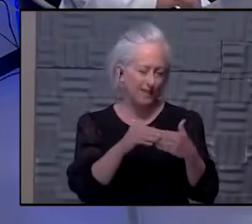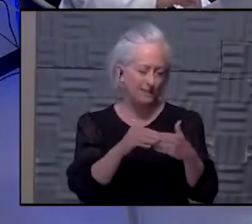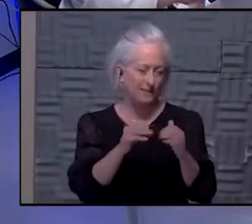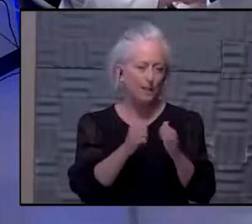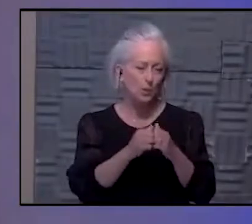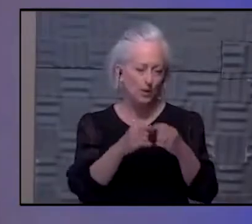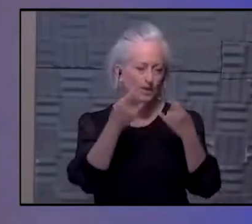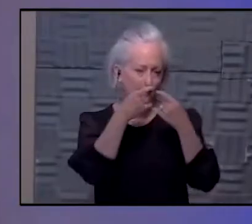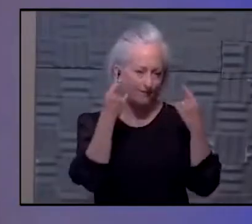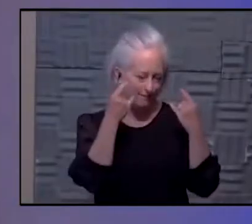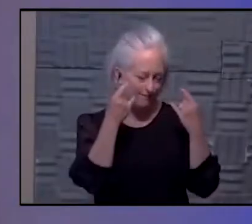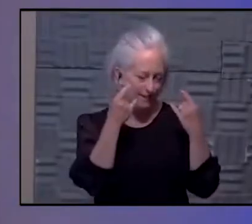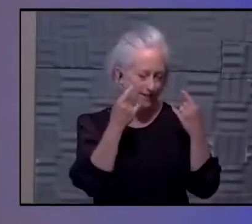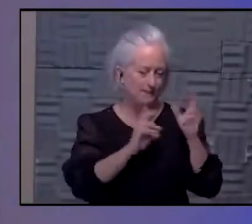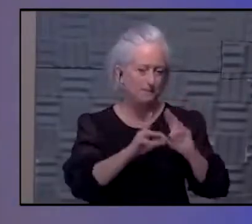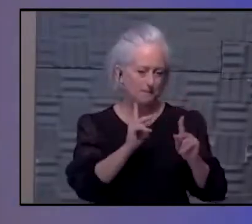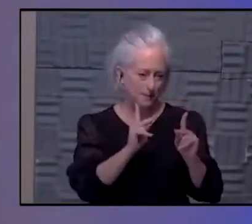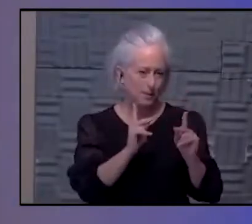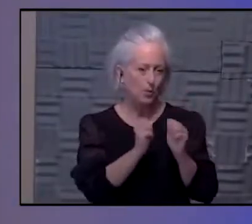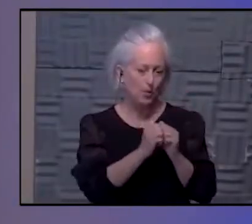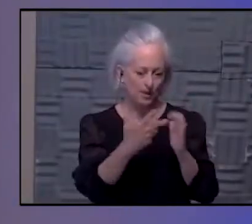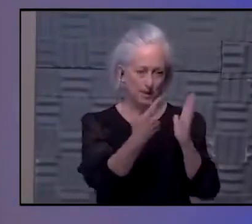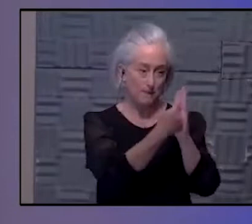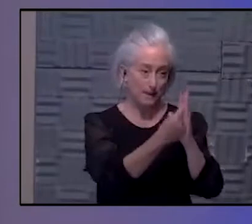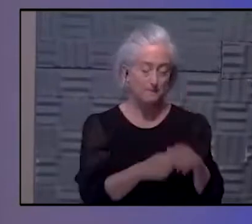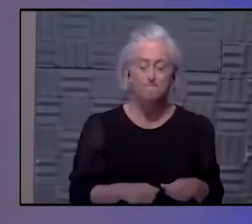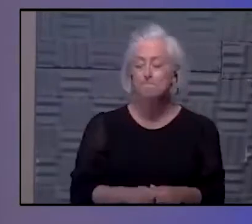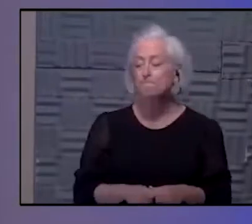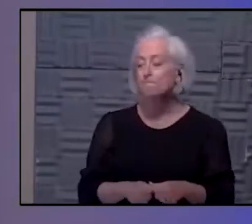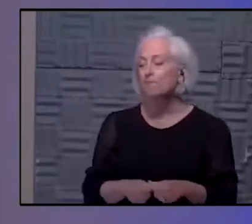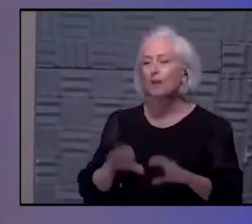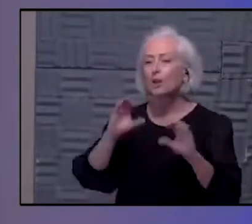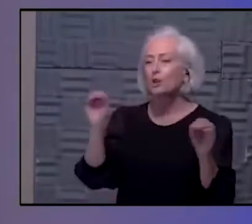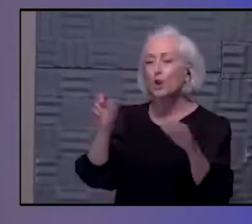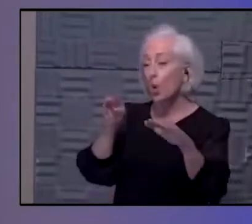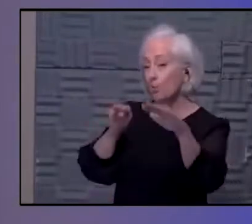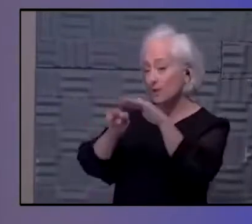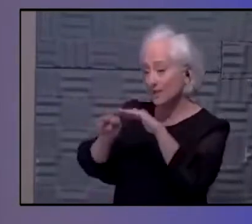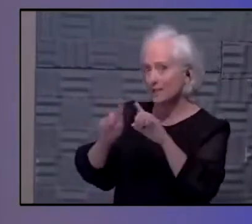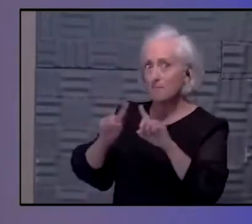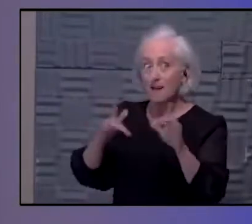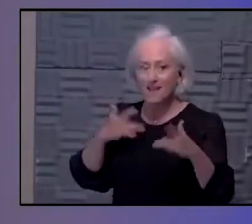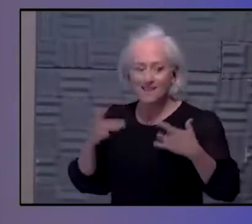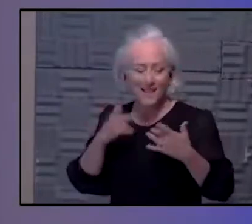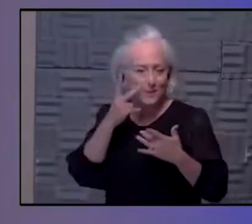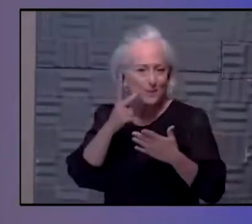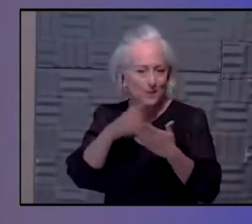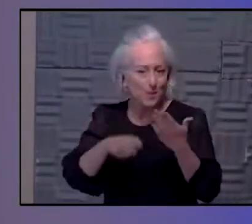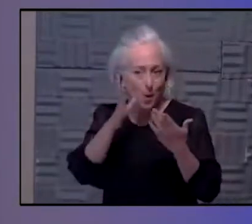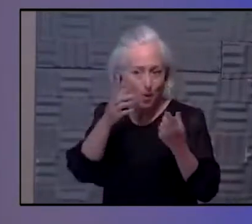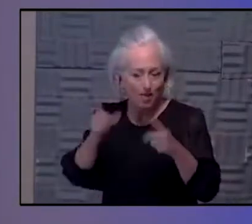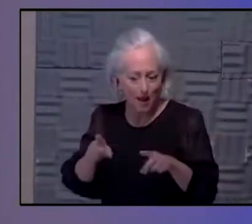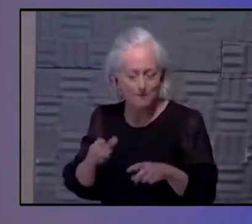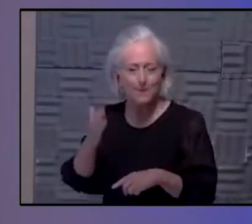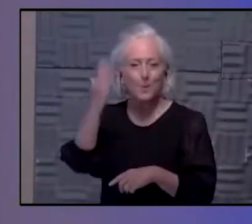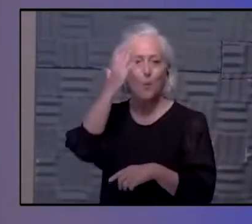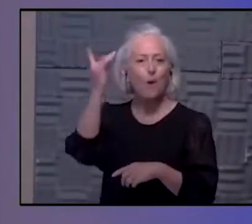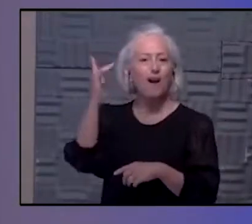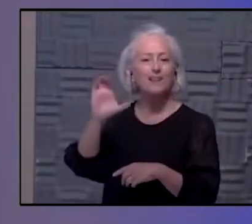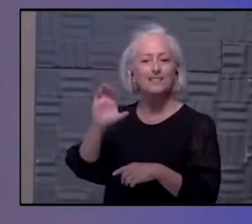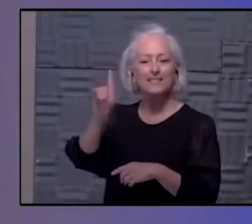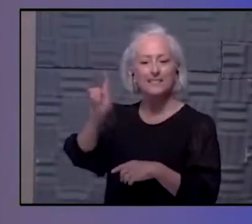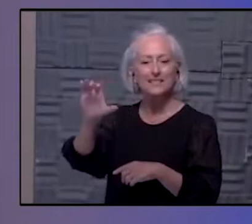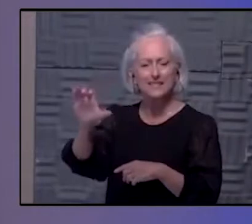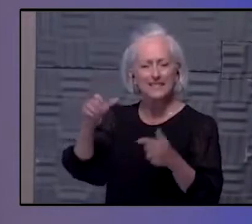prediction? So no predictions, but I want to highlight, first of all, I'm very excited to see what they come out with because I do know that CDC is constantly